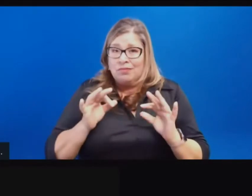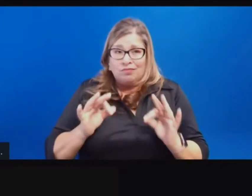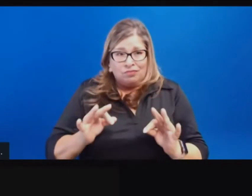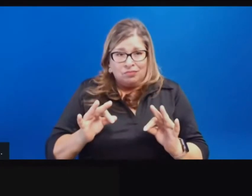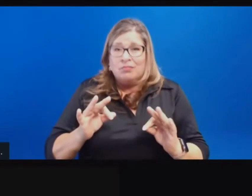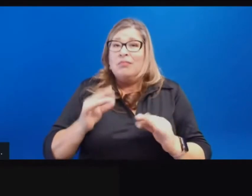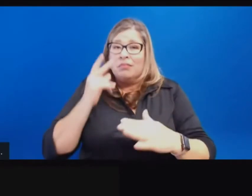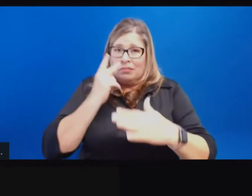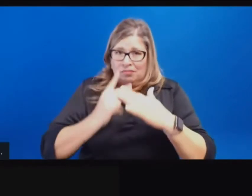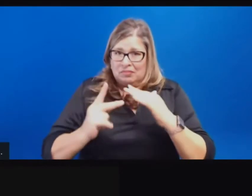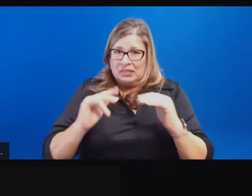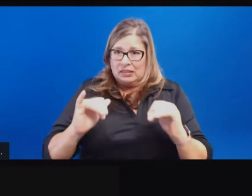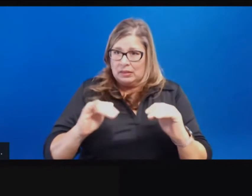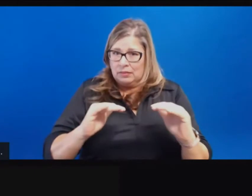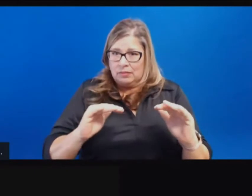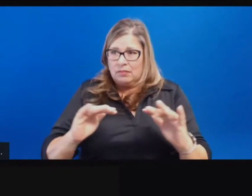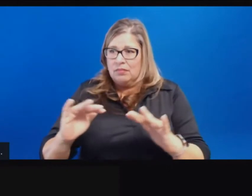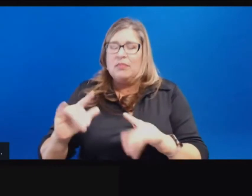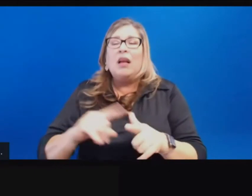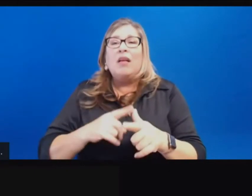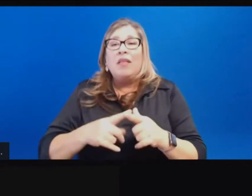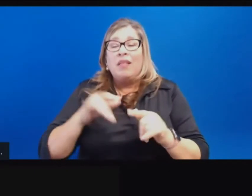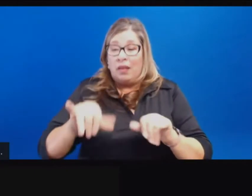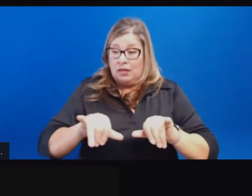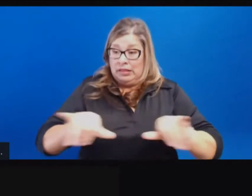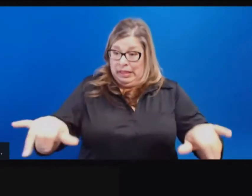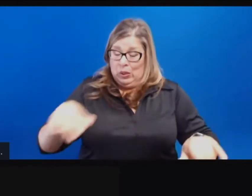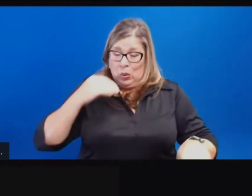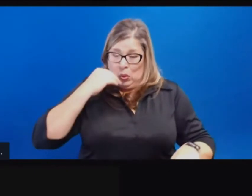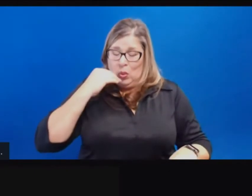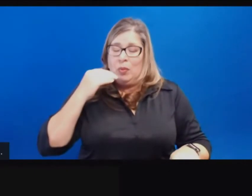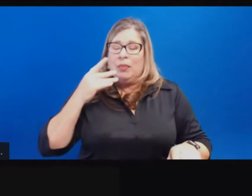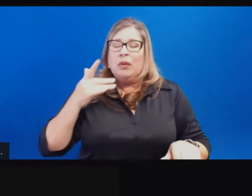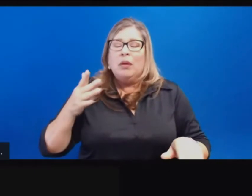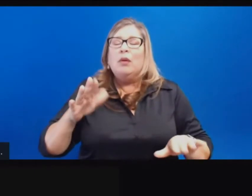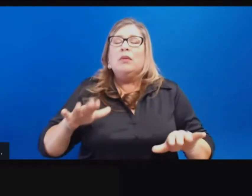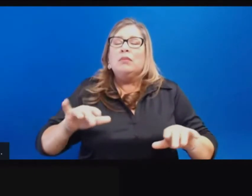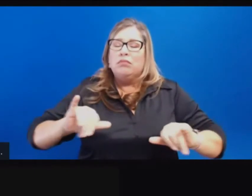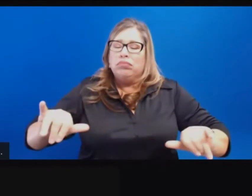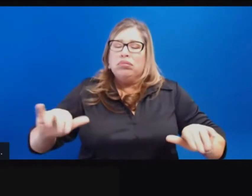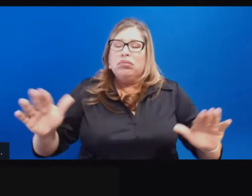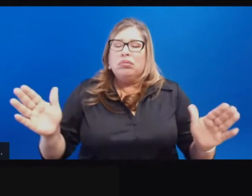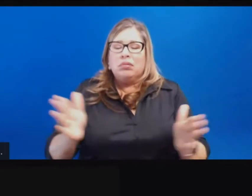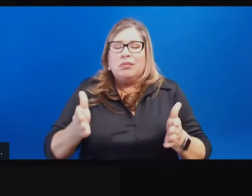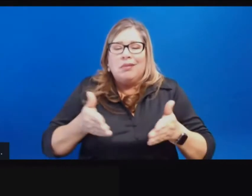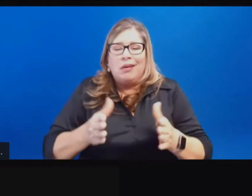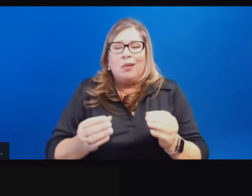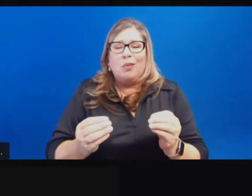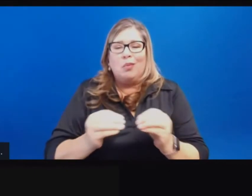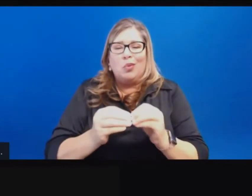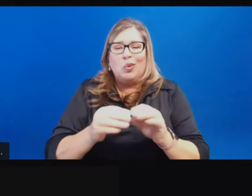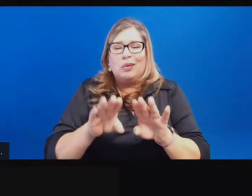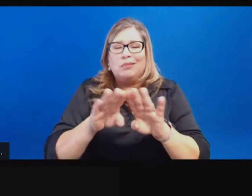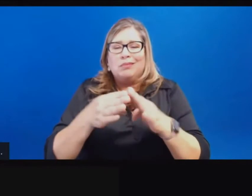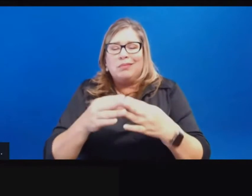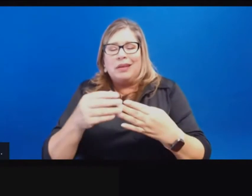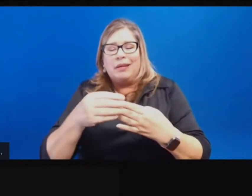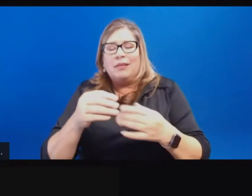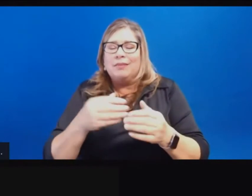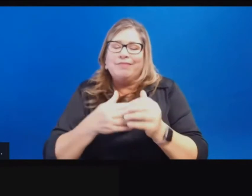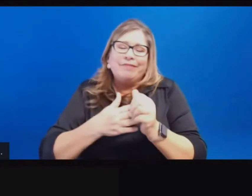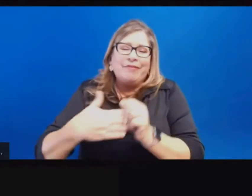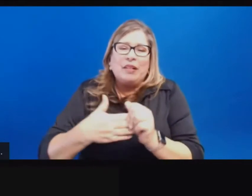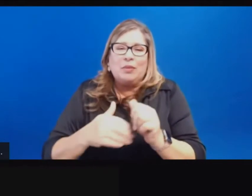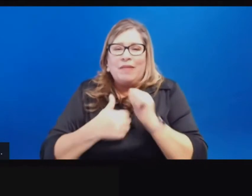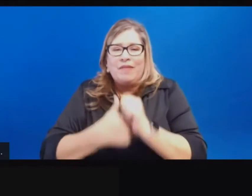lifting the regional stay-at-home order on pretty well explained and pre-prescribed thresholds. And